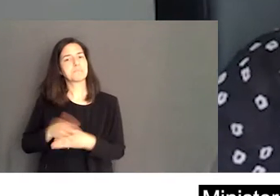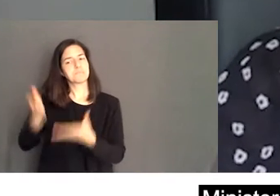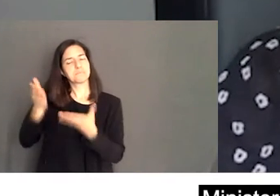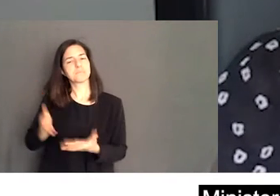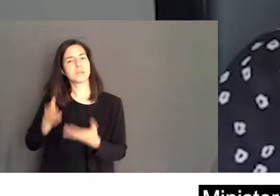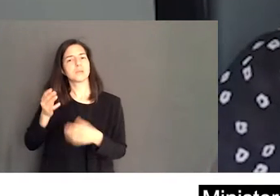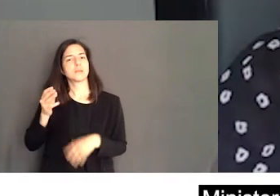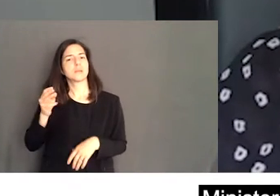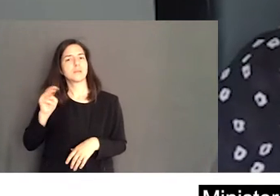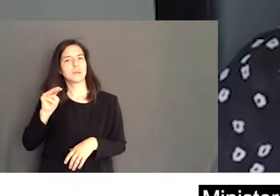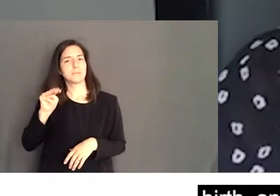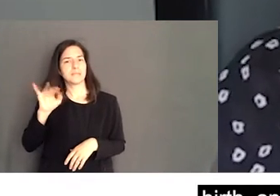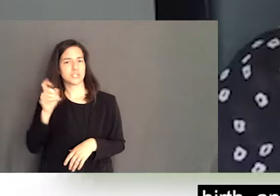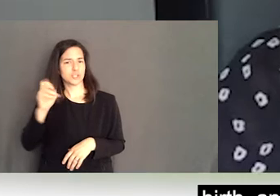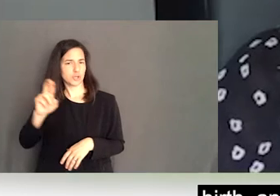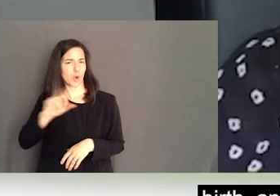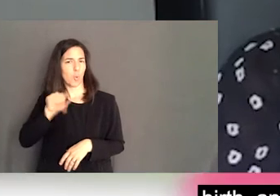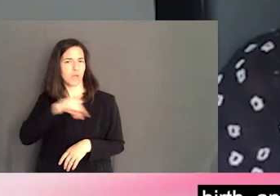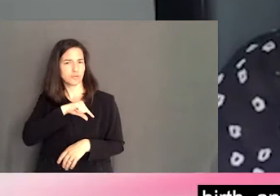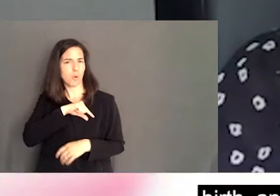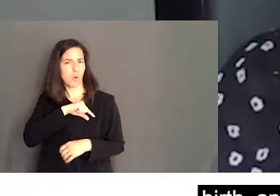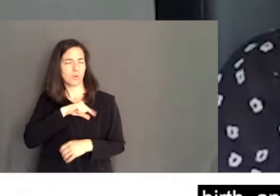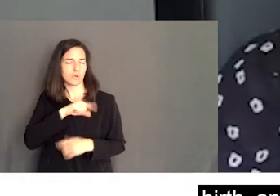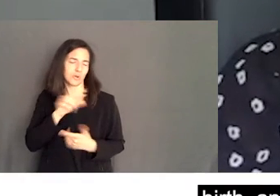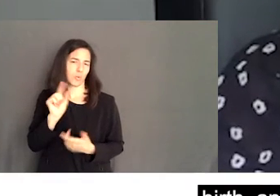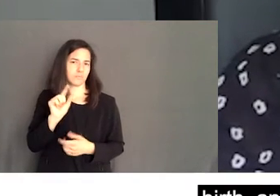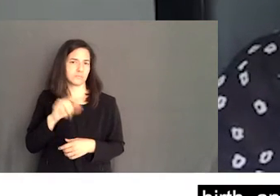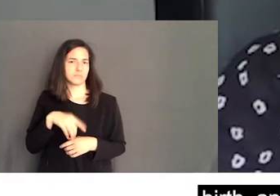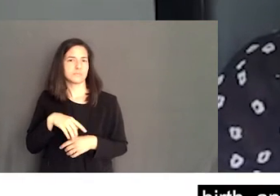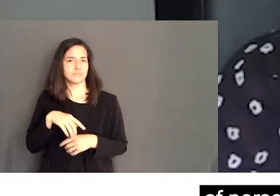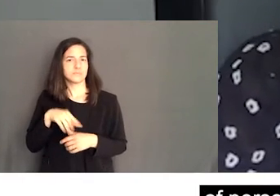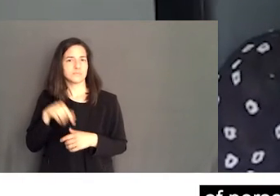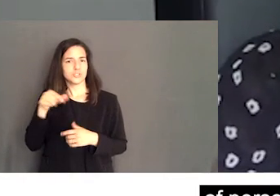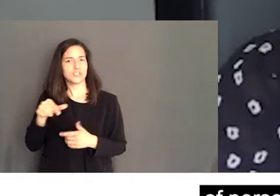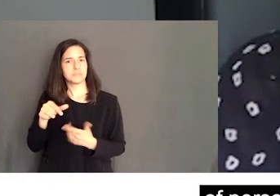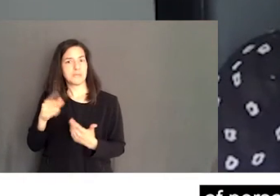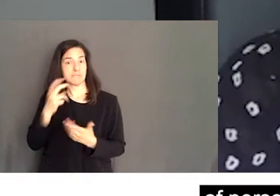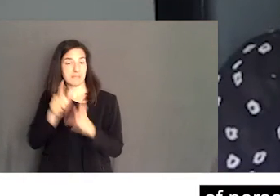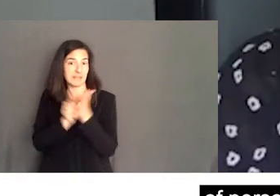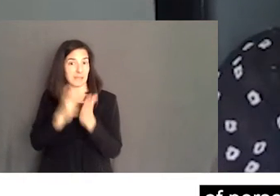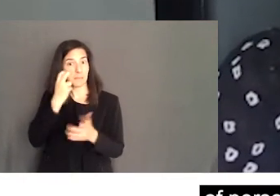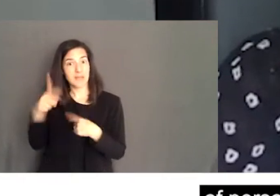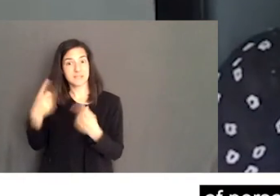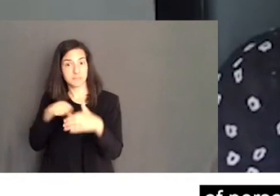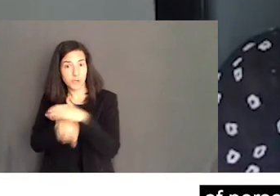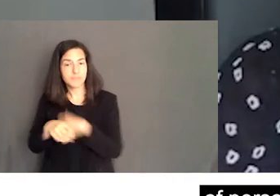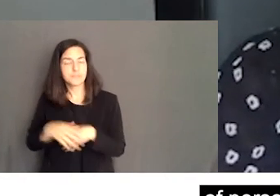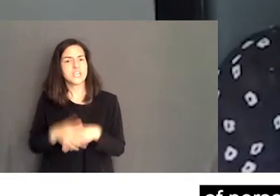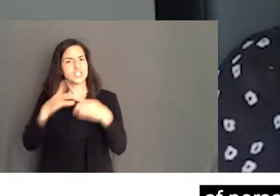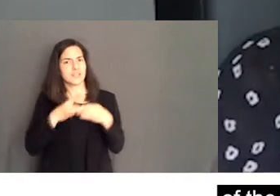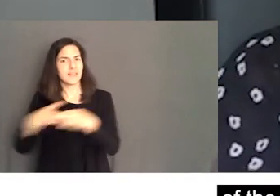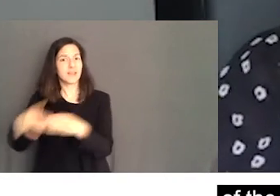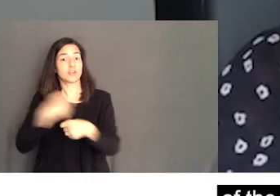Qualtrough has been legally blind since birth and is a passionate advocate for the rights of persons with disabilities. She led the